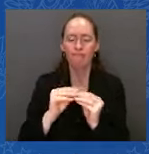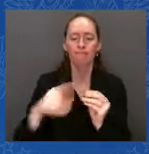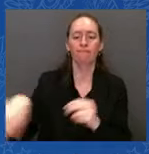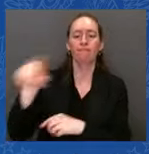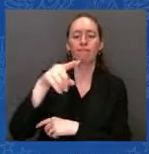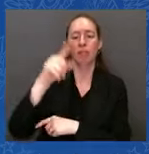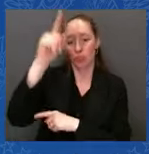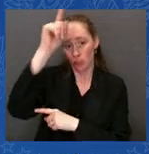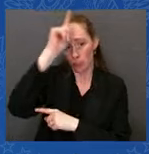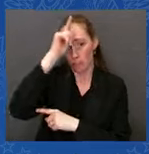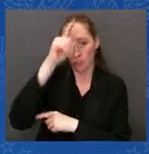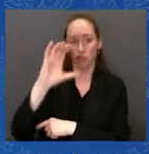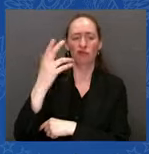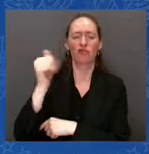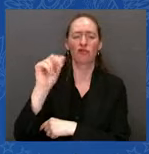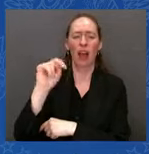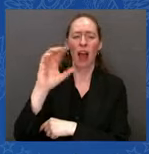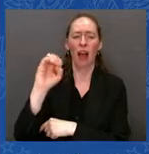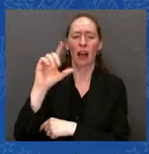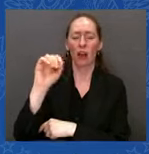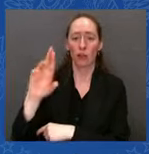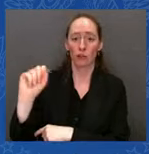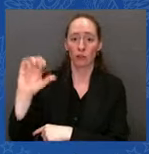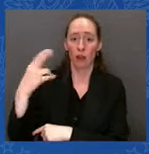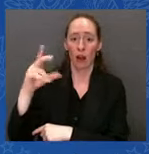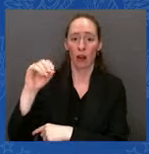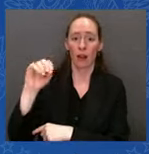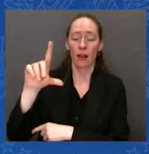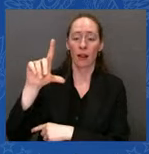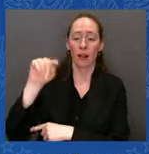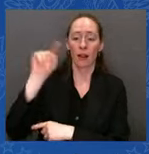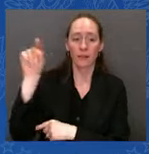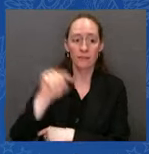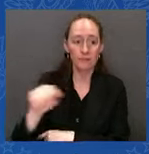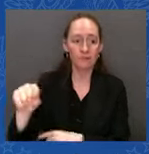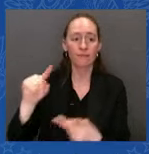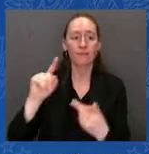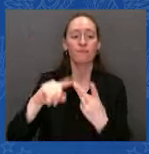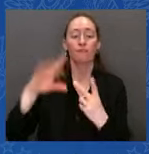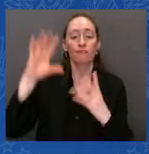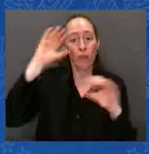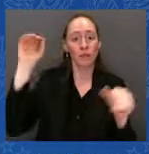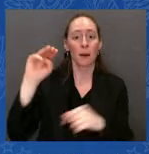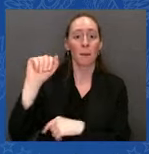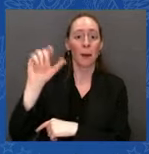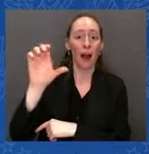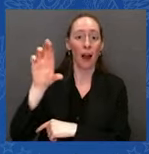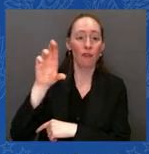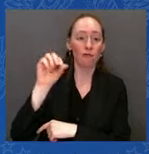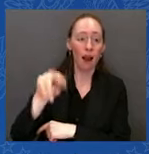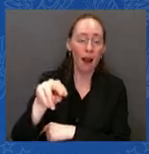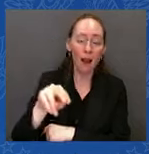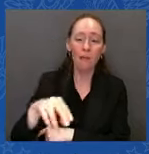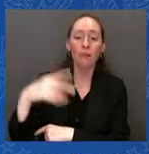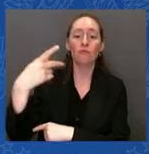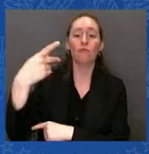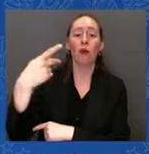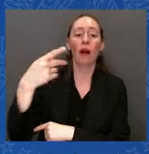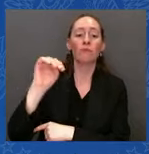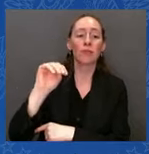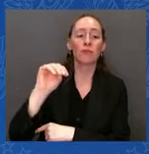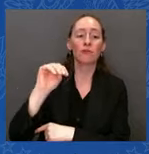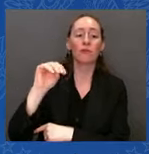Italian Prime Minister Maloney to continue our close coordination and our full support of Ukraine.